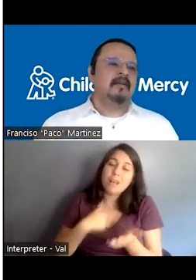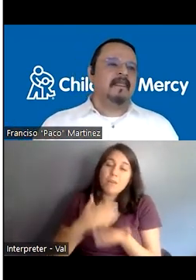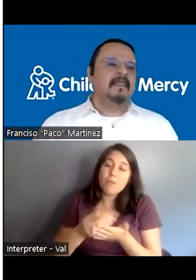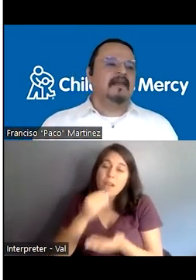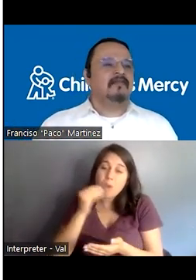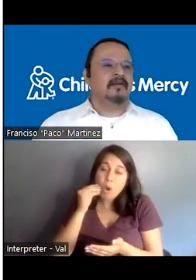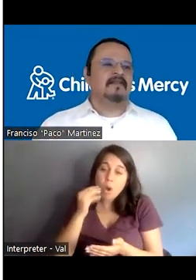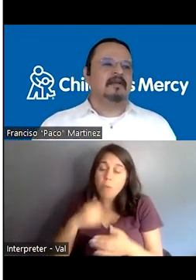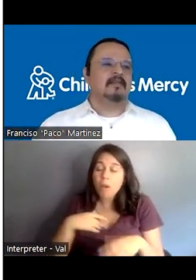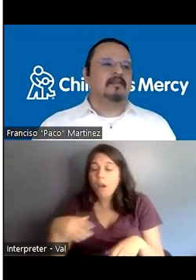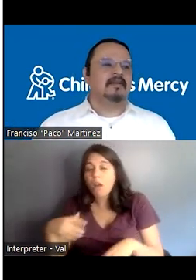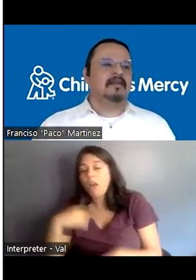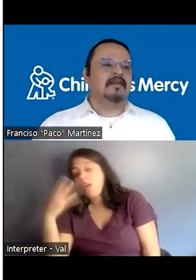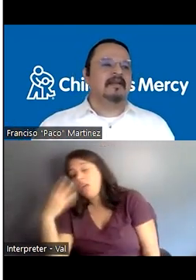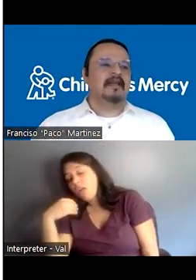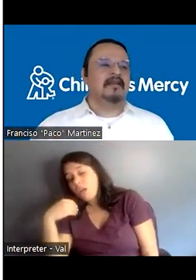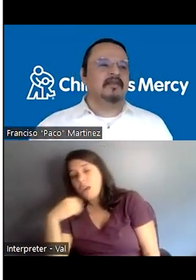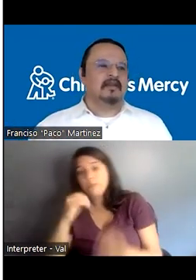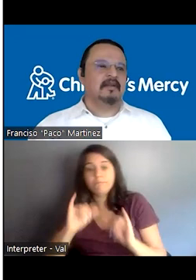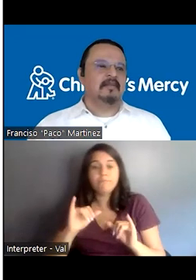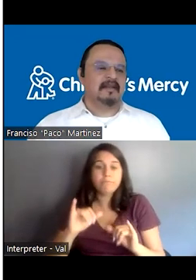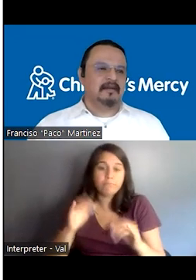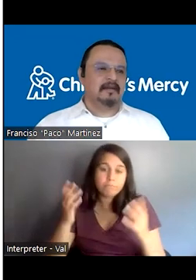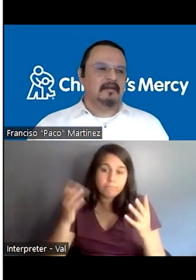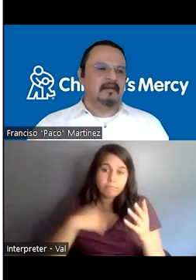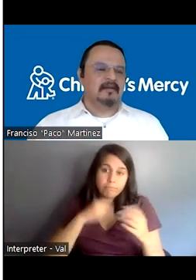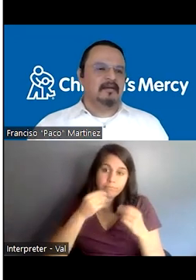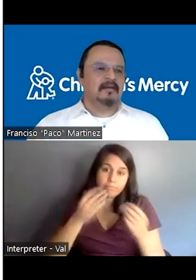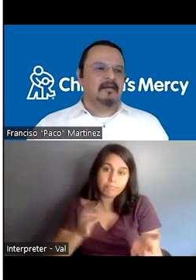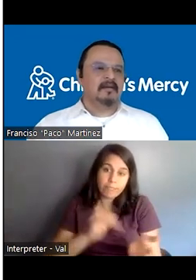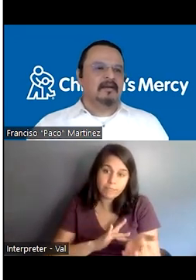tired that I fall asleep and I cannot give the medicine.